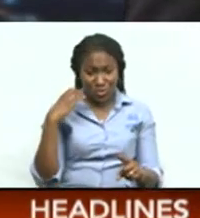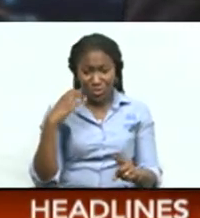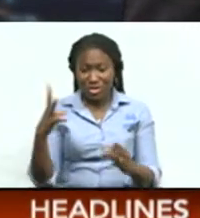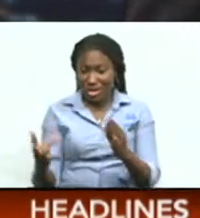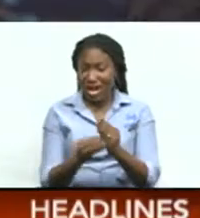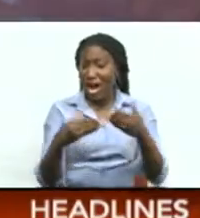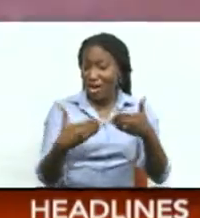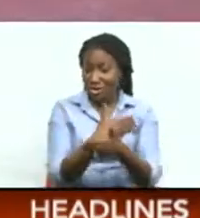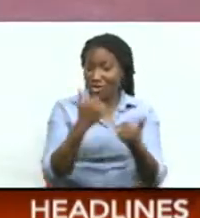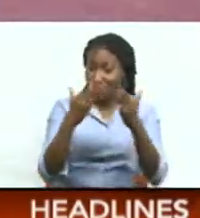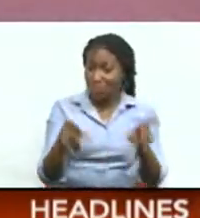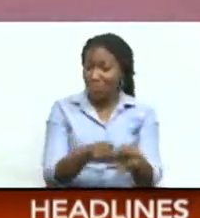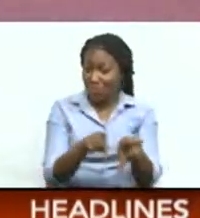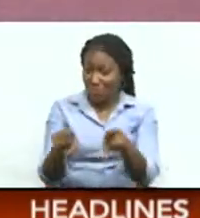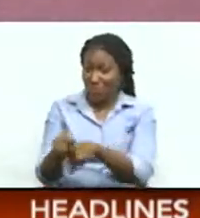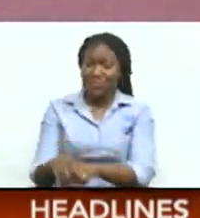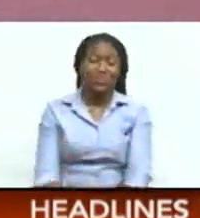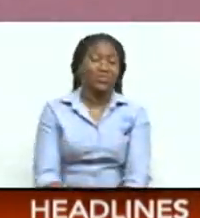names to shine